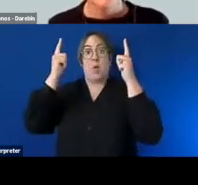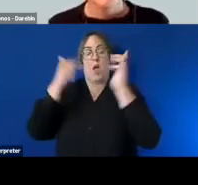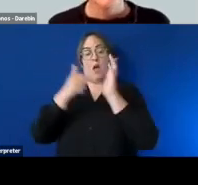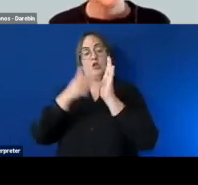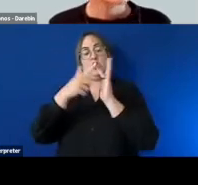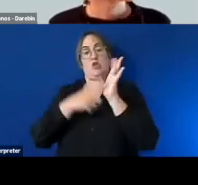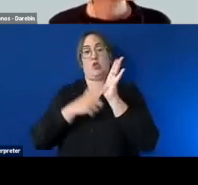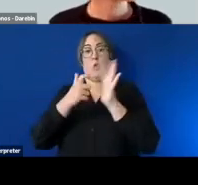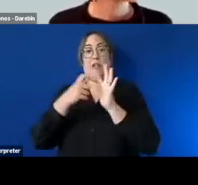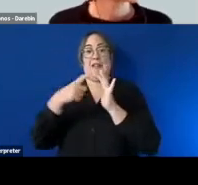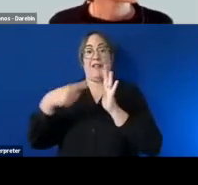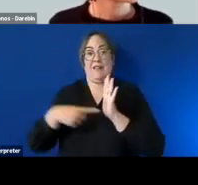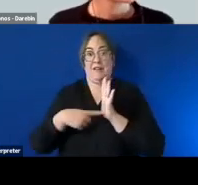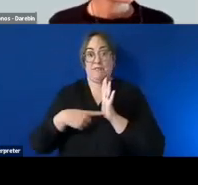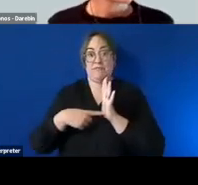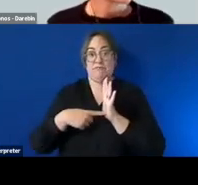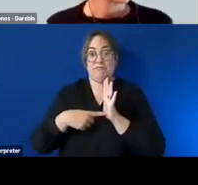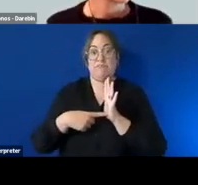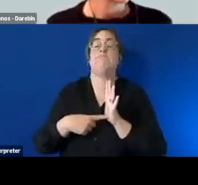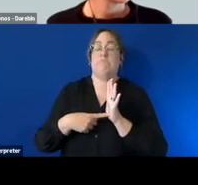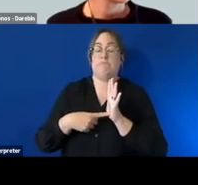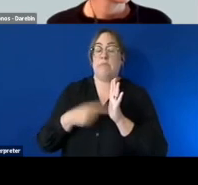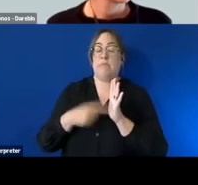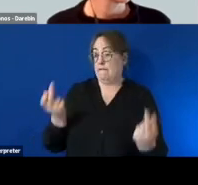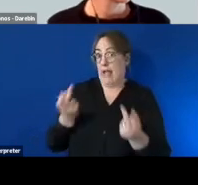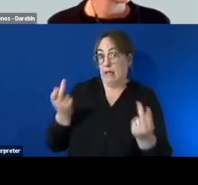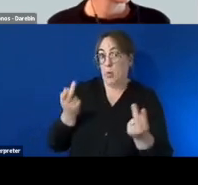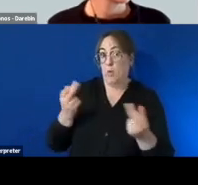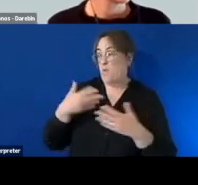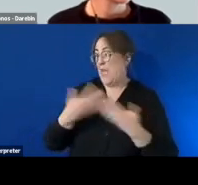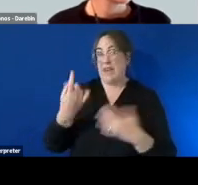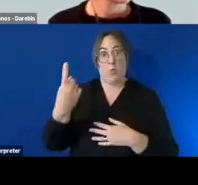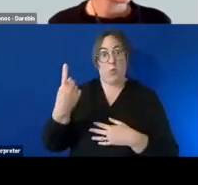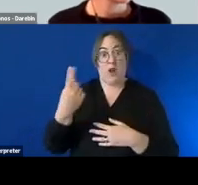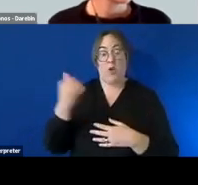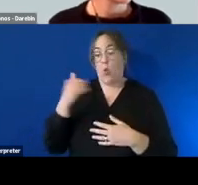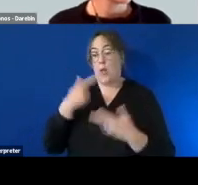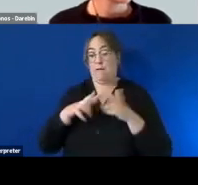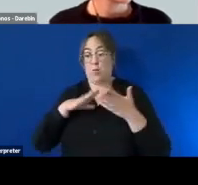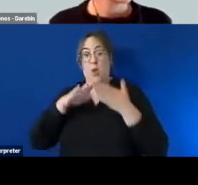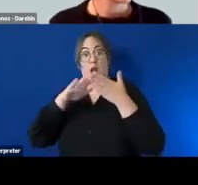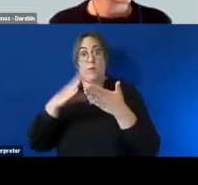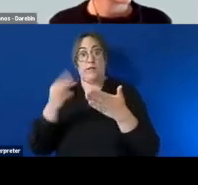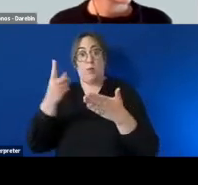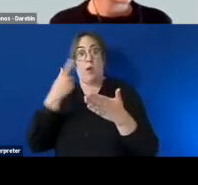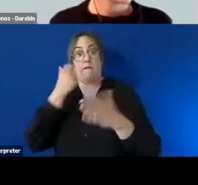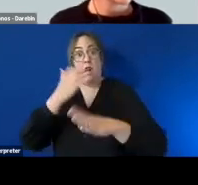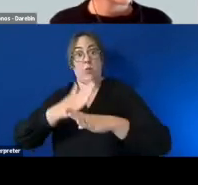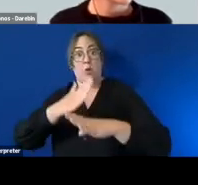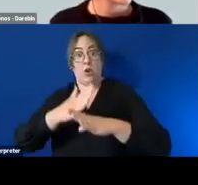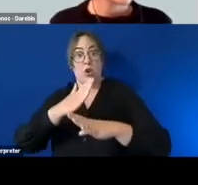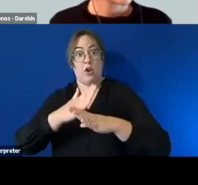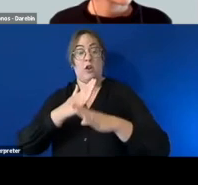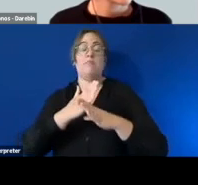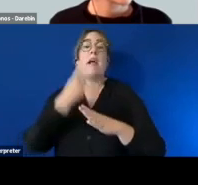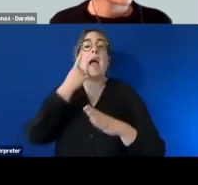anyone really um i mean it's it's kind of more aimed at employers but anyone who's kind of helping someone find work could utilize it as well it's available on